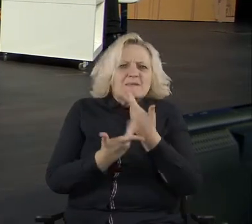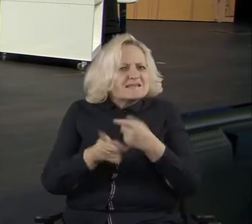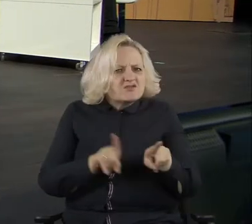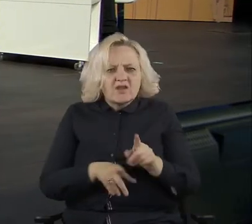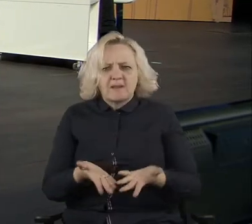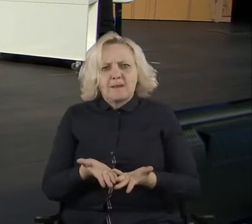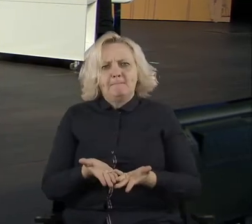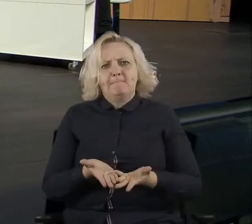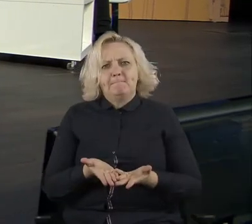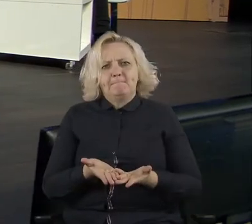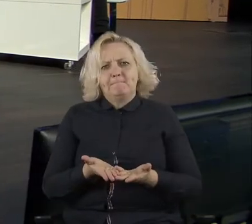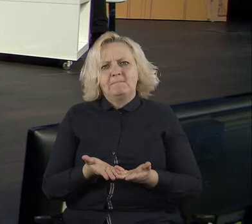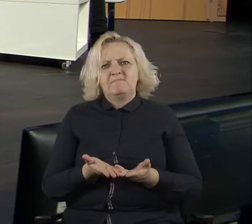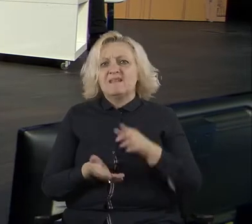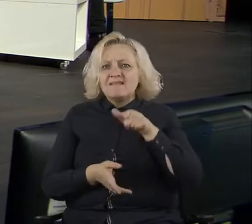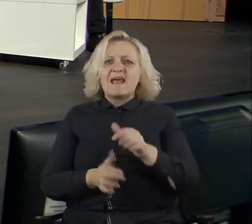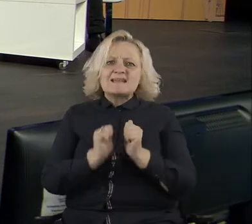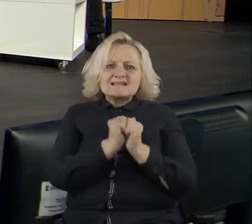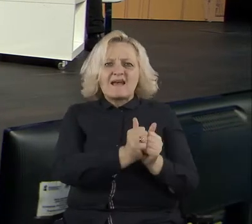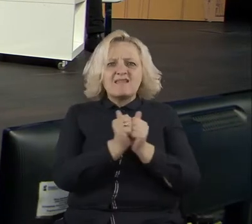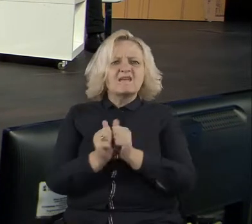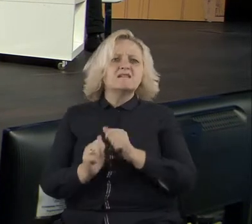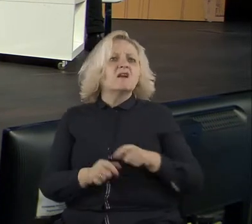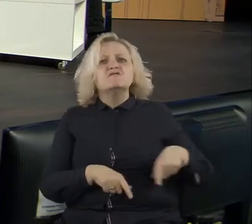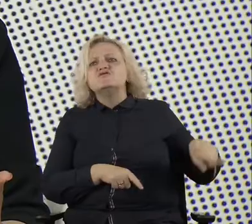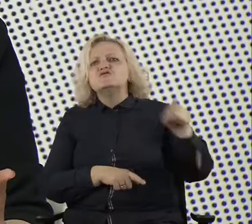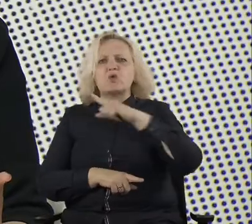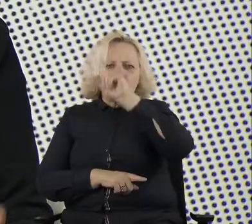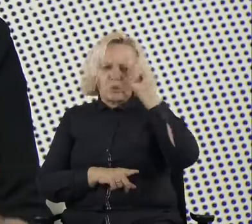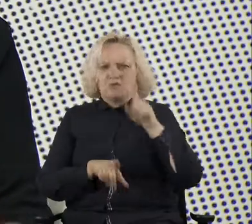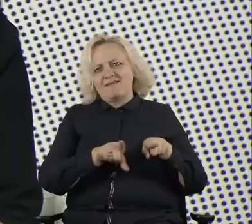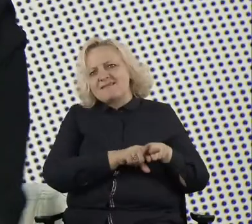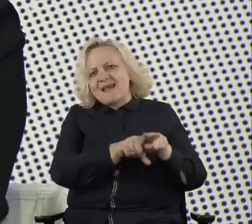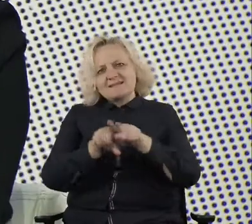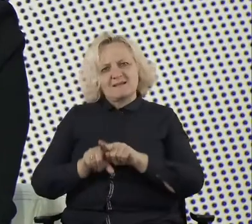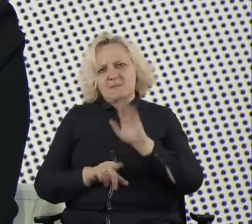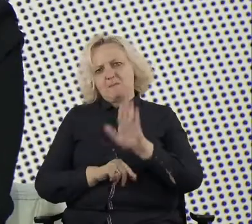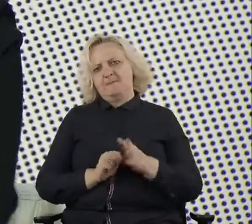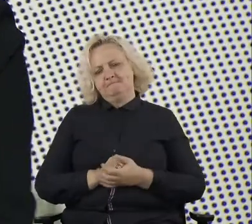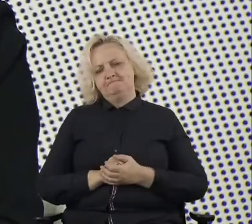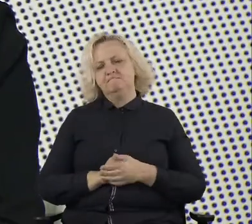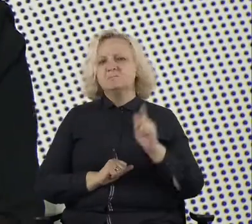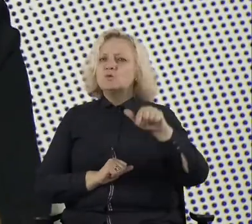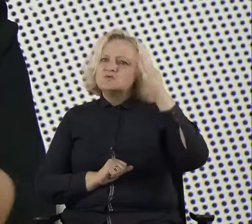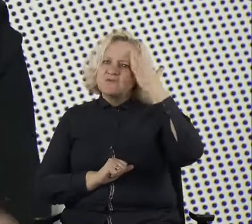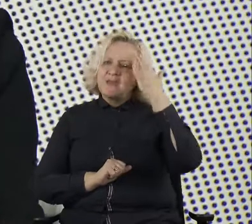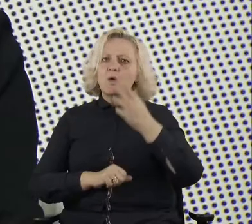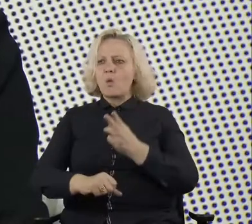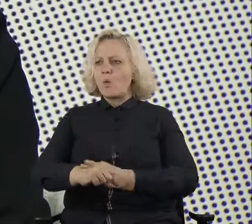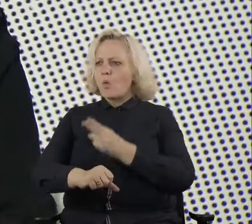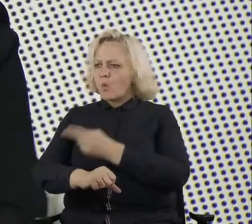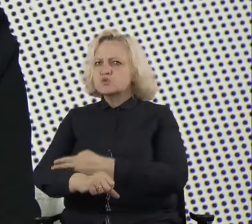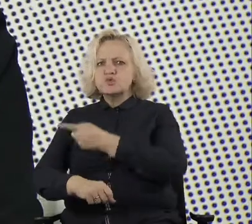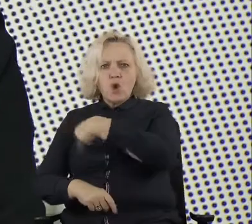And, uh, also it's, uh, very important to think that public servants are not politicians. They are making